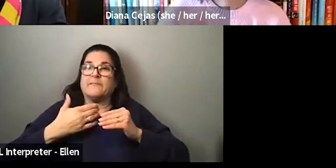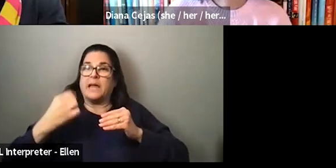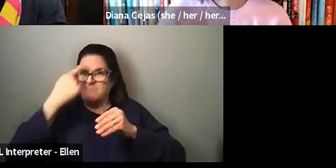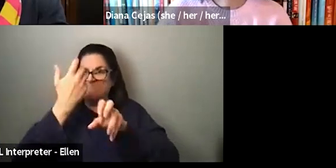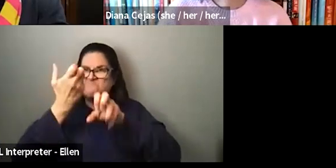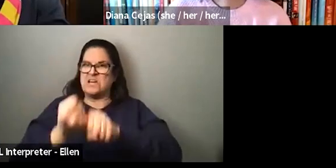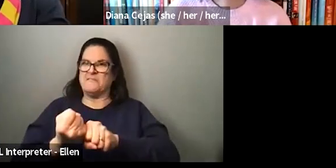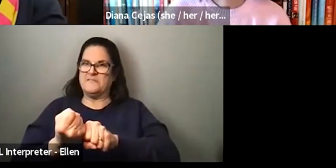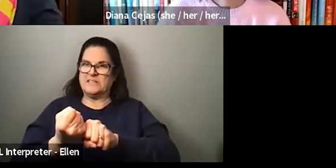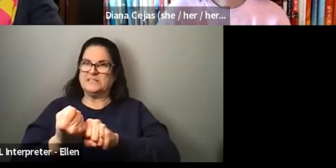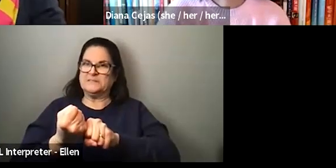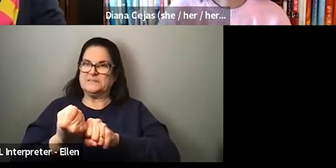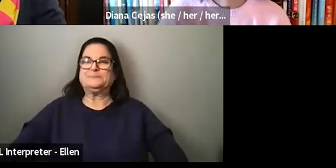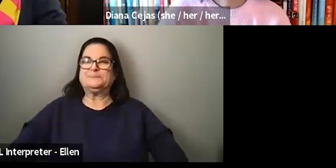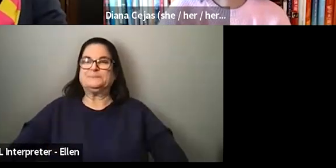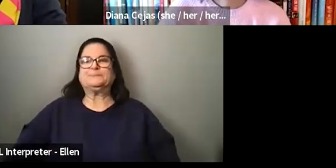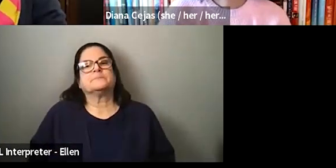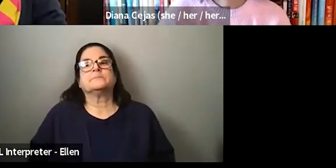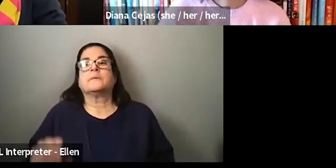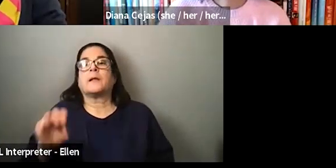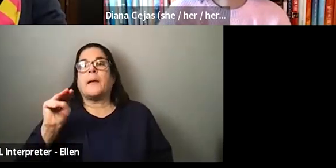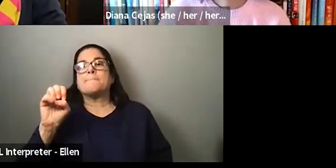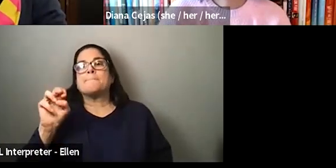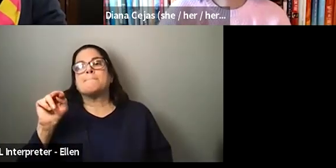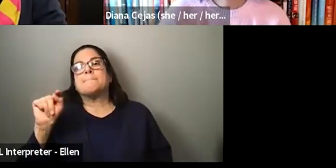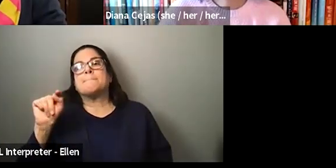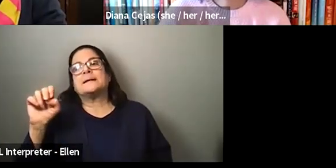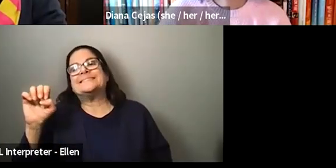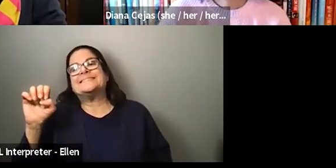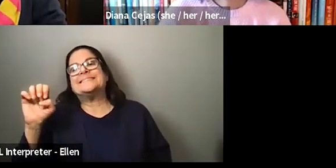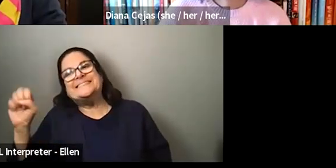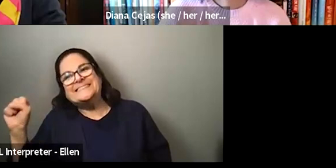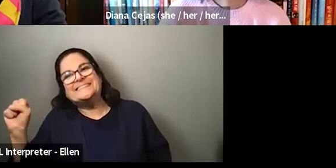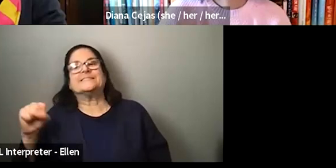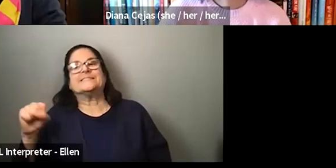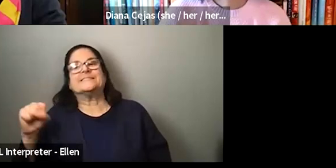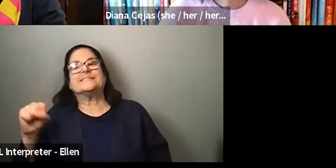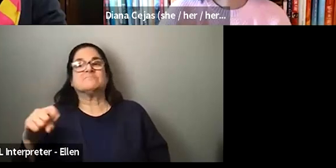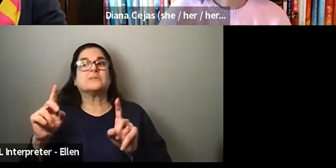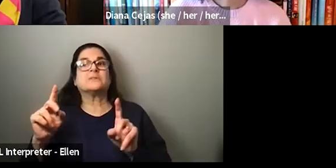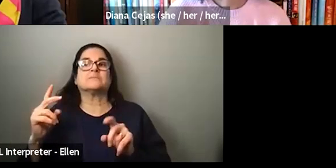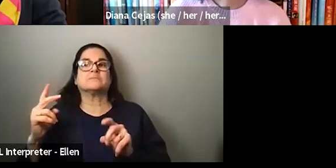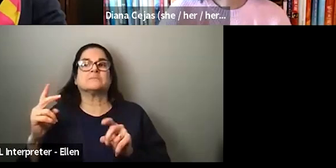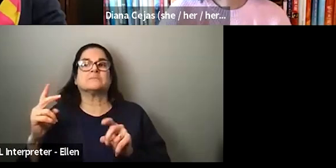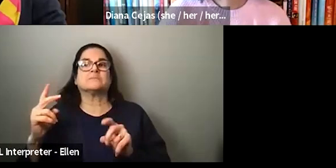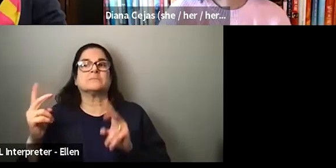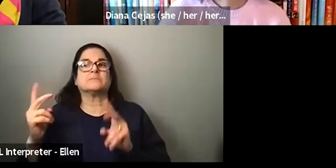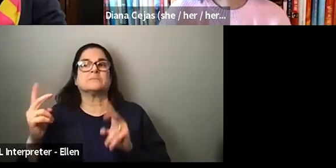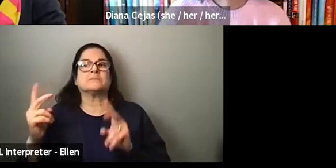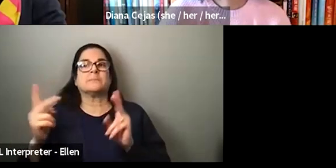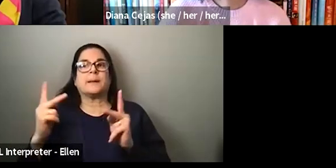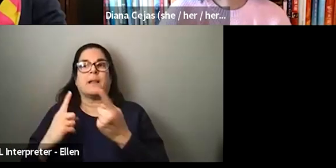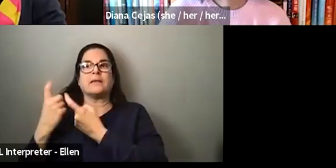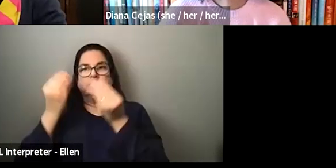when mentees are different, people kind of, um, ask me about disclosing, um, you know,